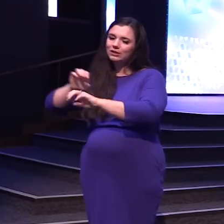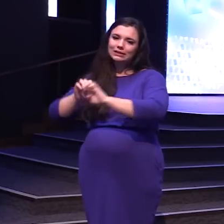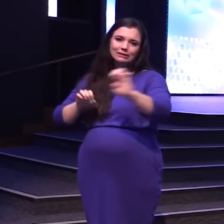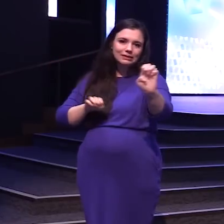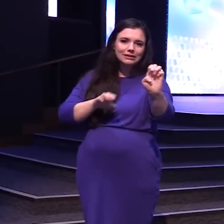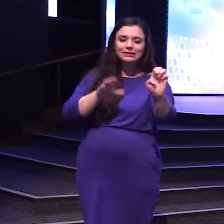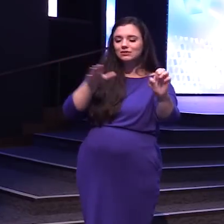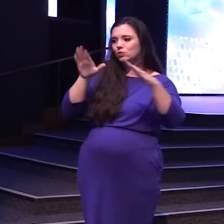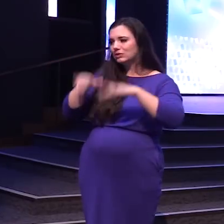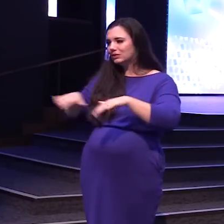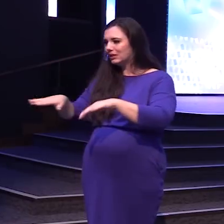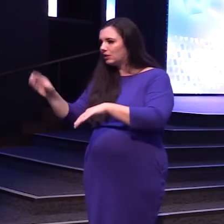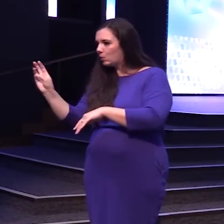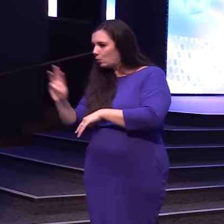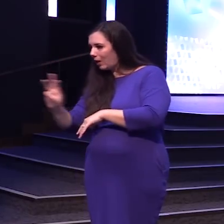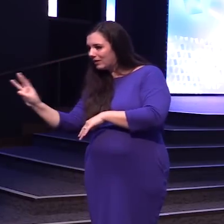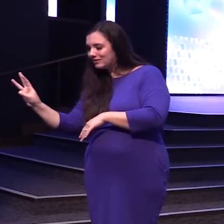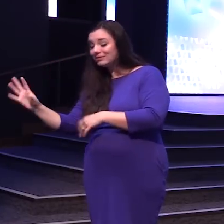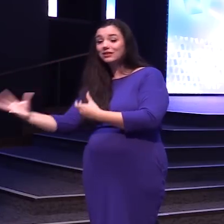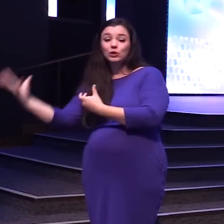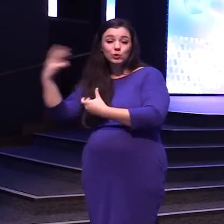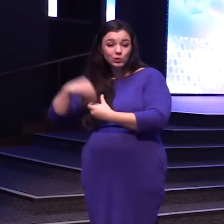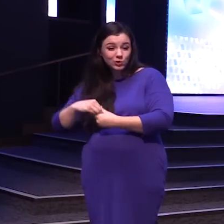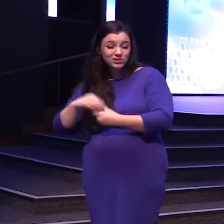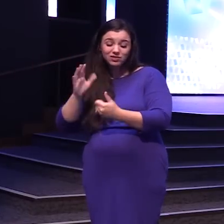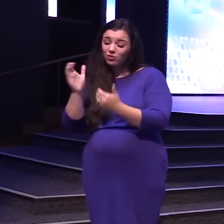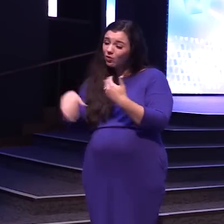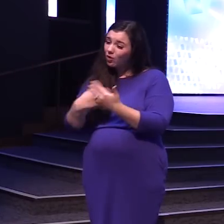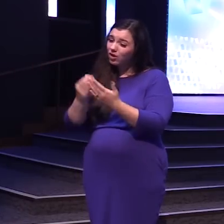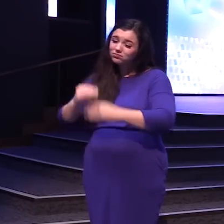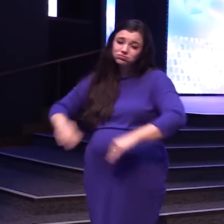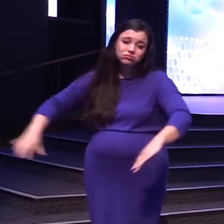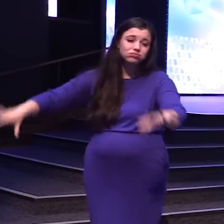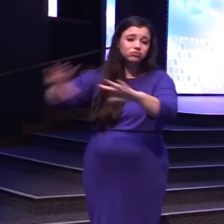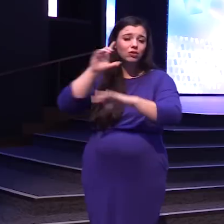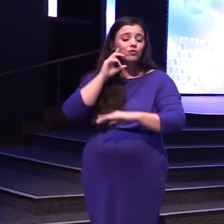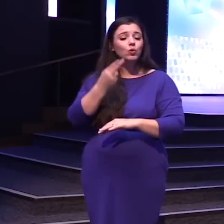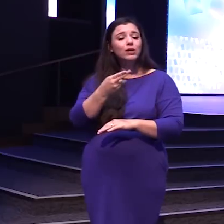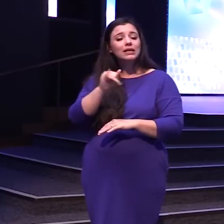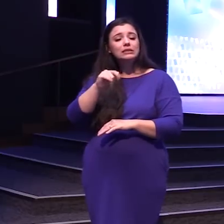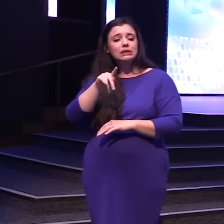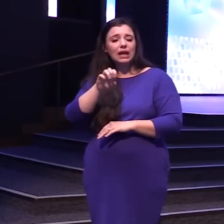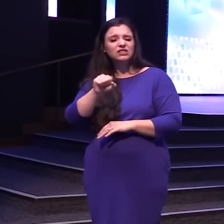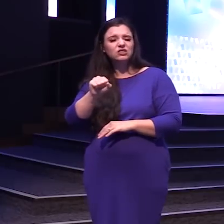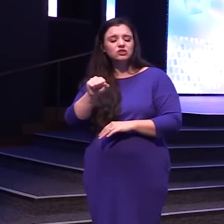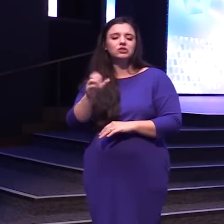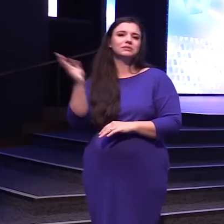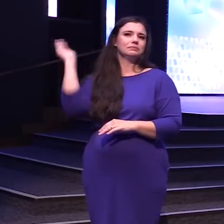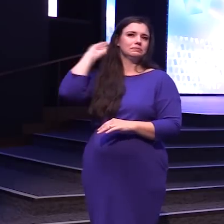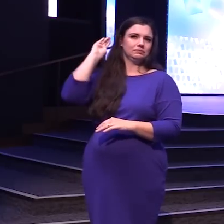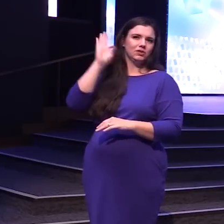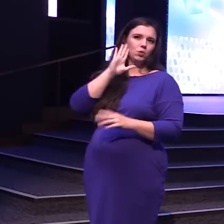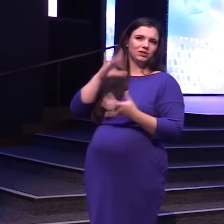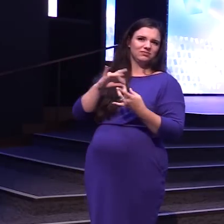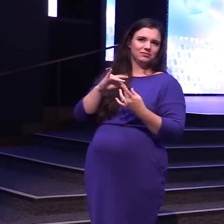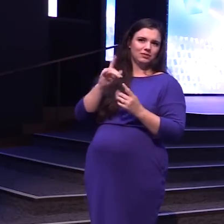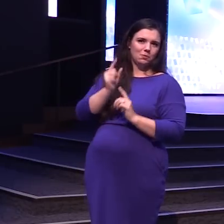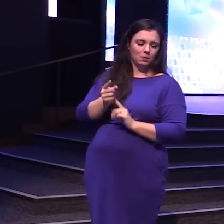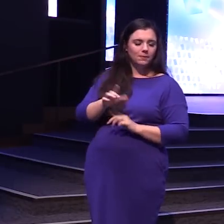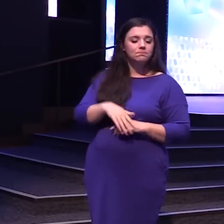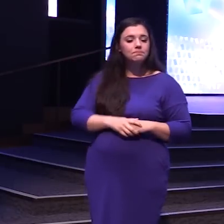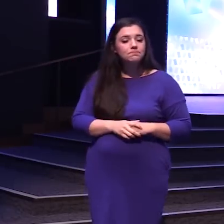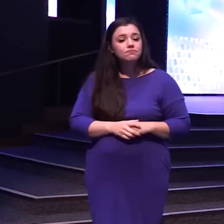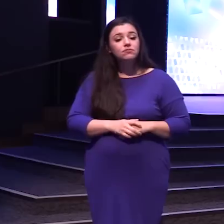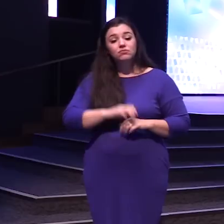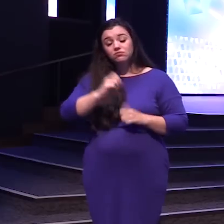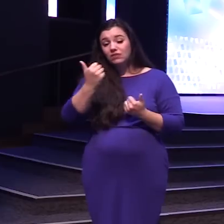sea In the west Including all the land Of the Hittites Just put that in your back pocket We're going to talk about that In a minute No one will be